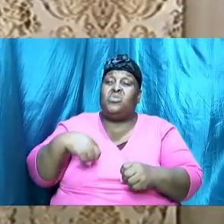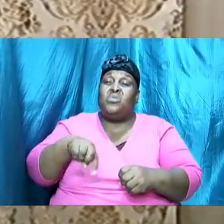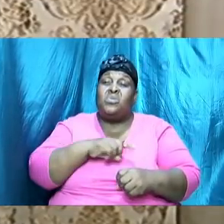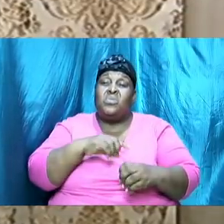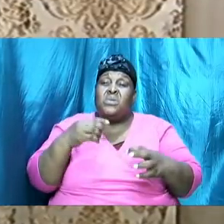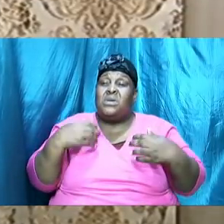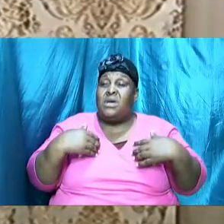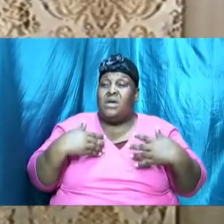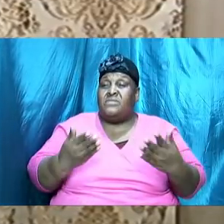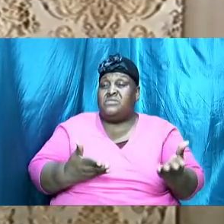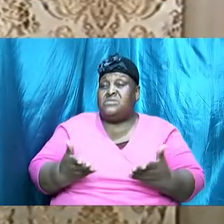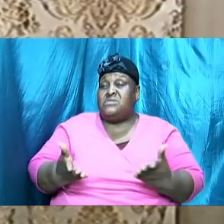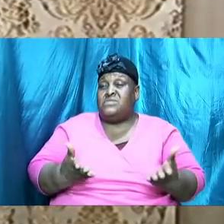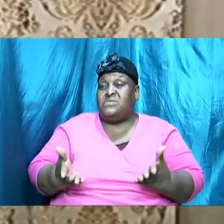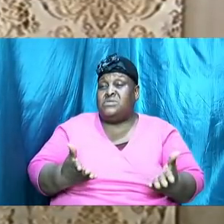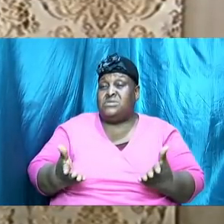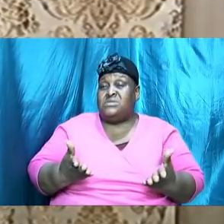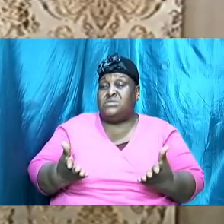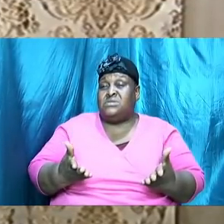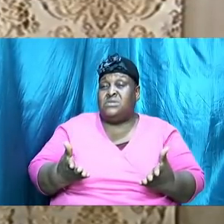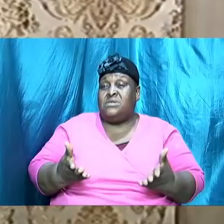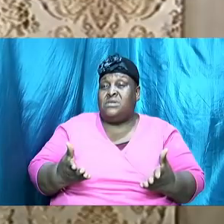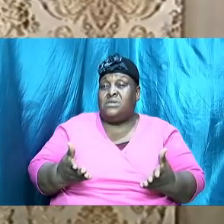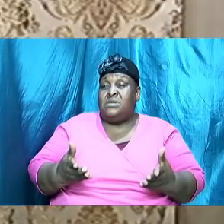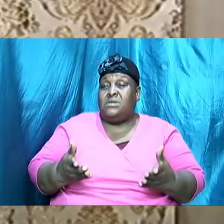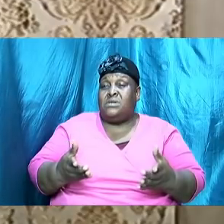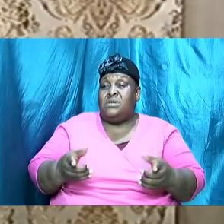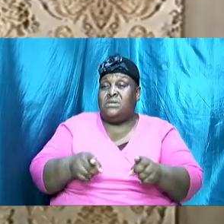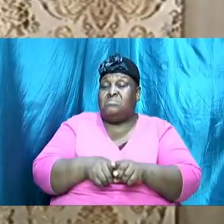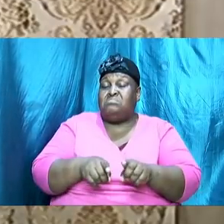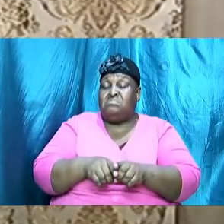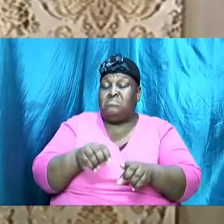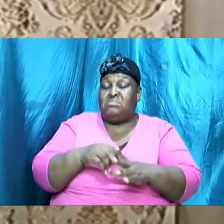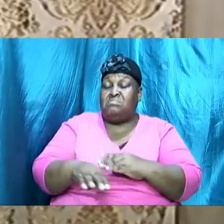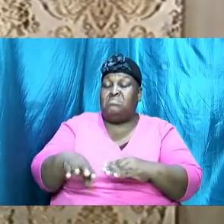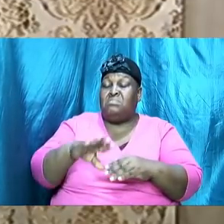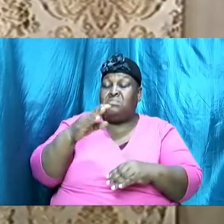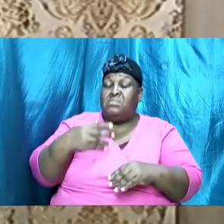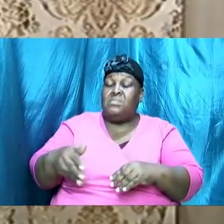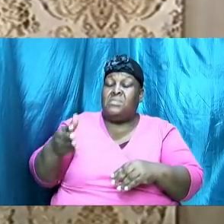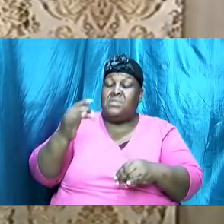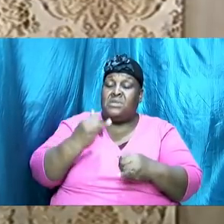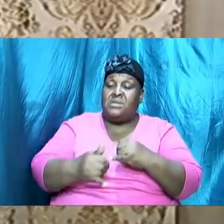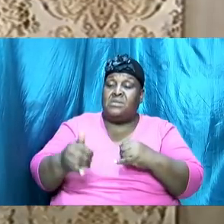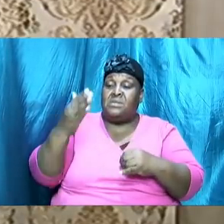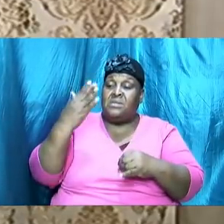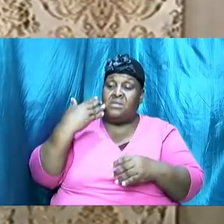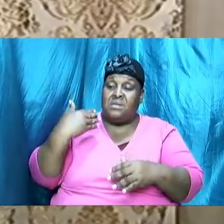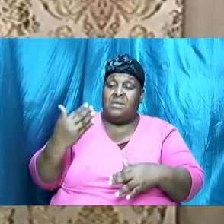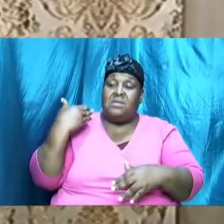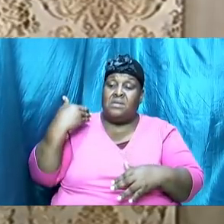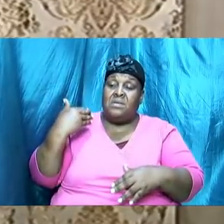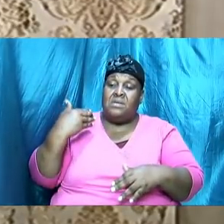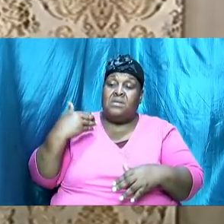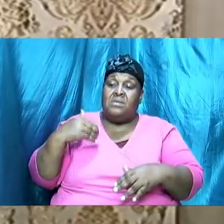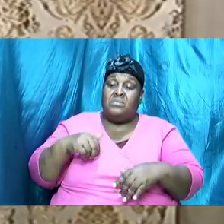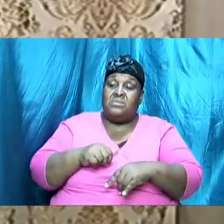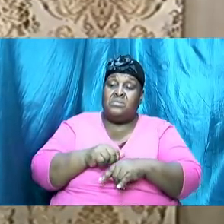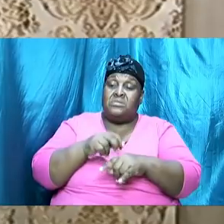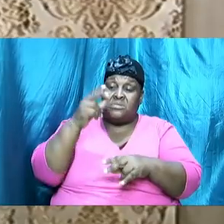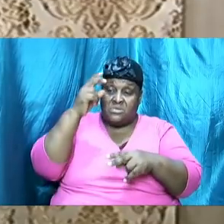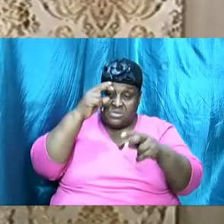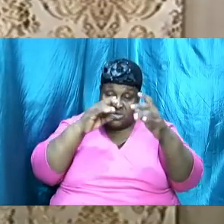the service. But as was in the template the last time, we streamed right across